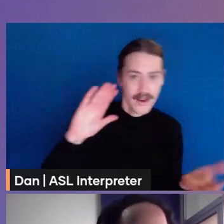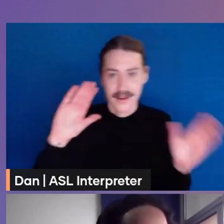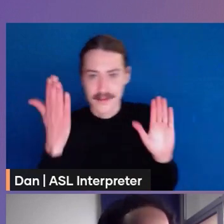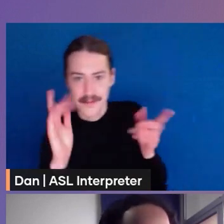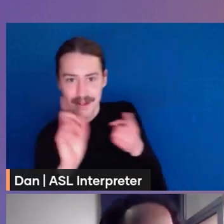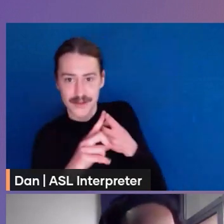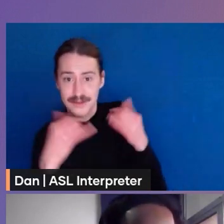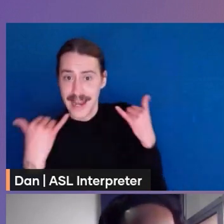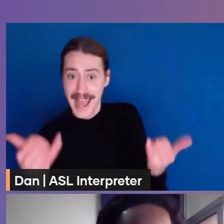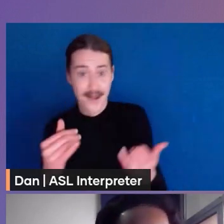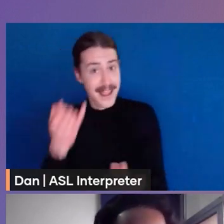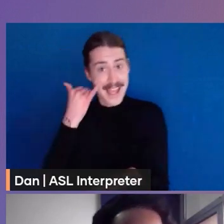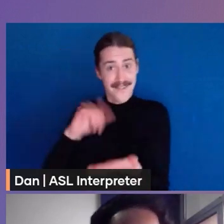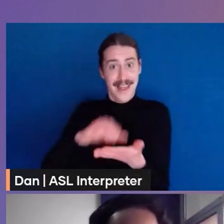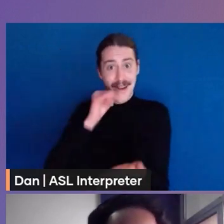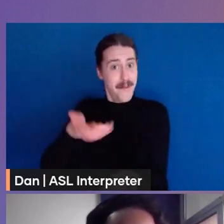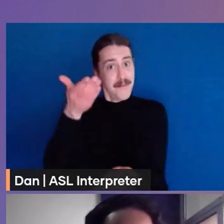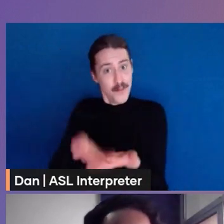i don't know what can be